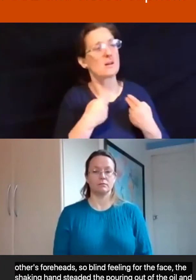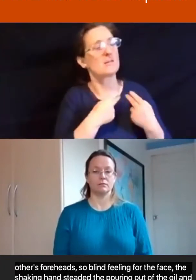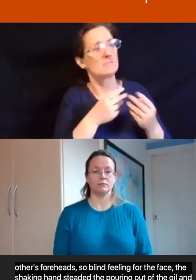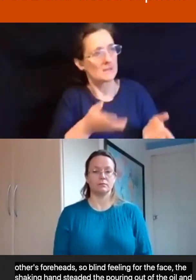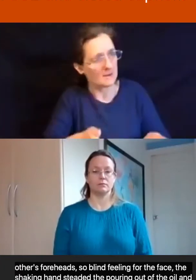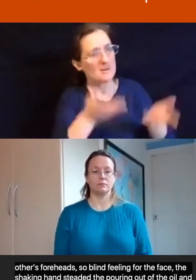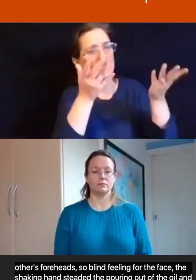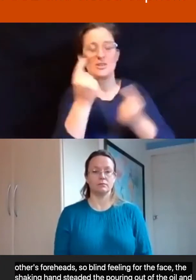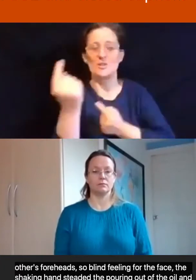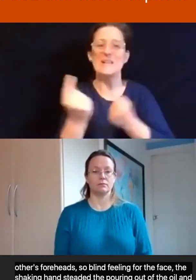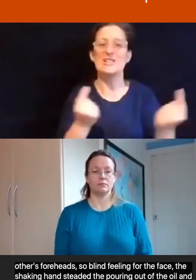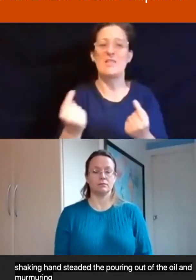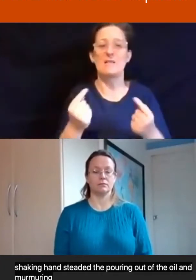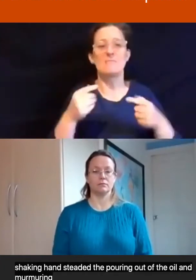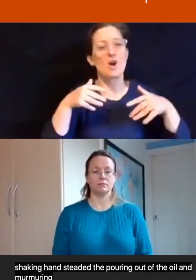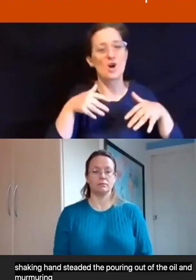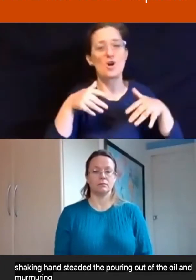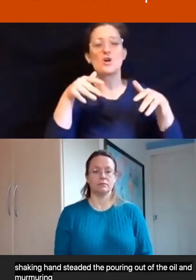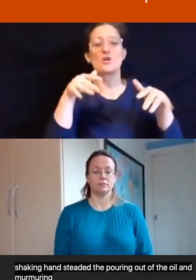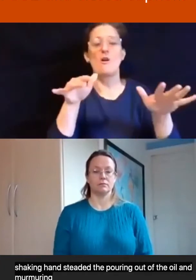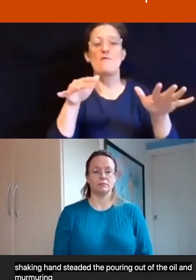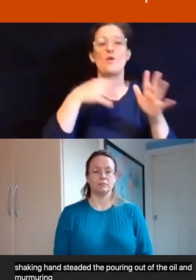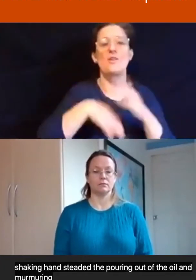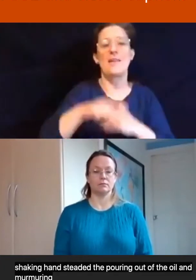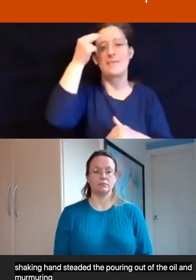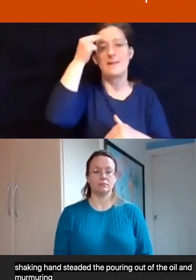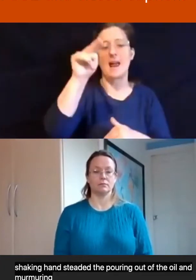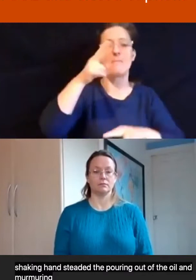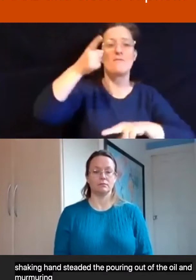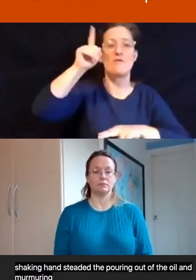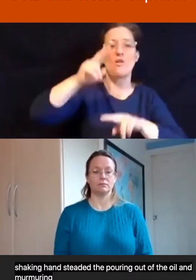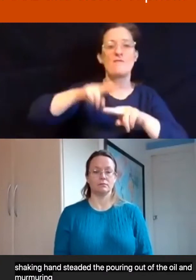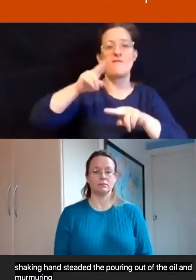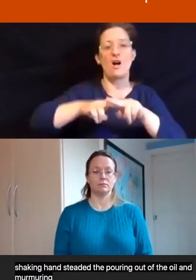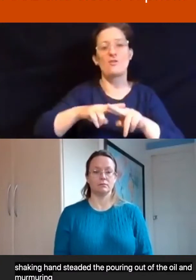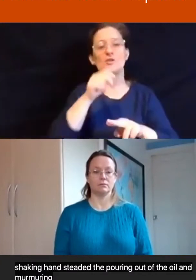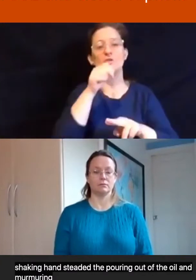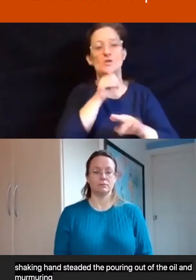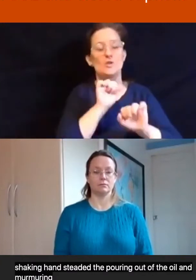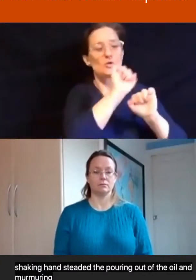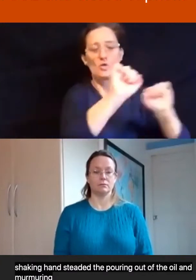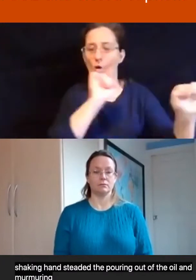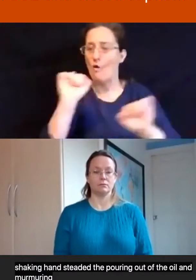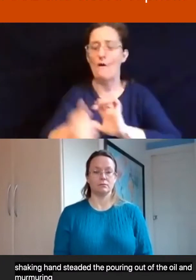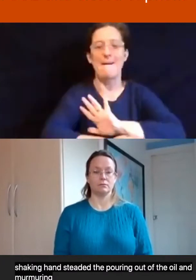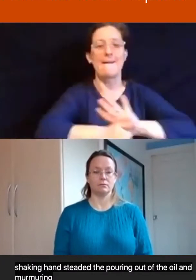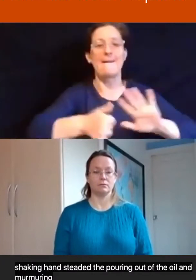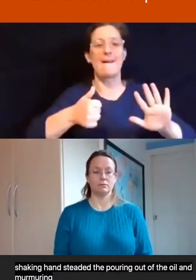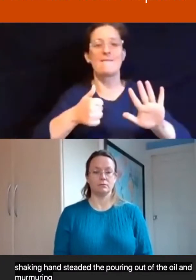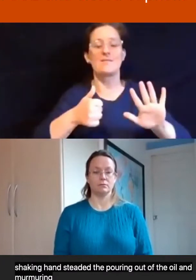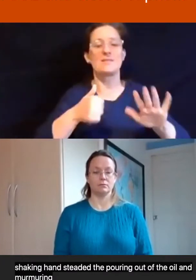Go forth, in the name of God the Father, to use your gifts in the Kingdom.